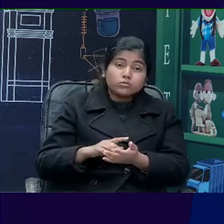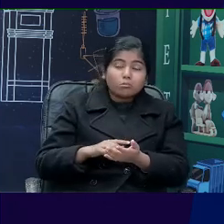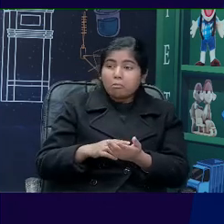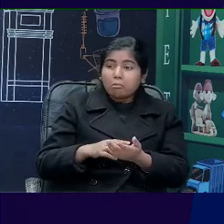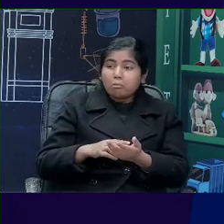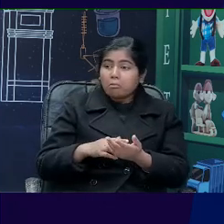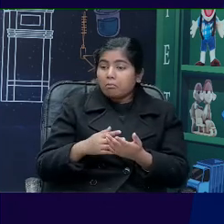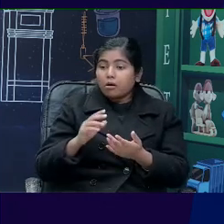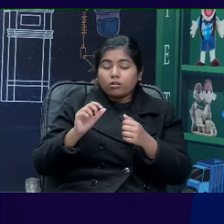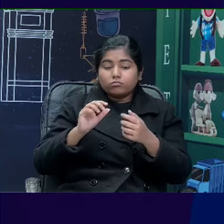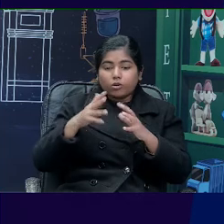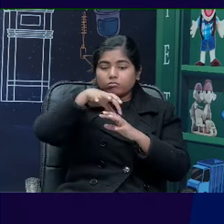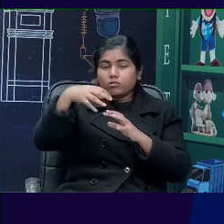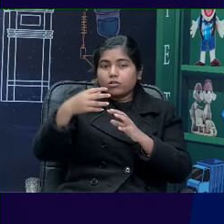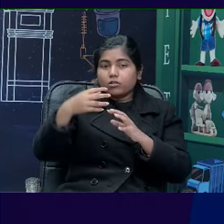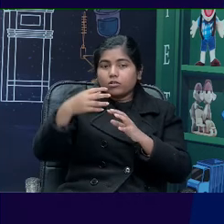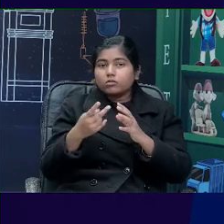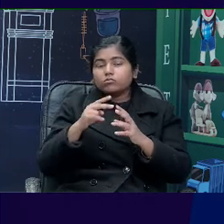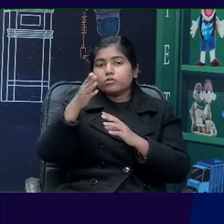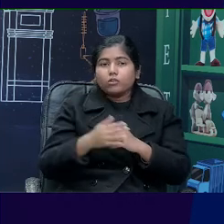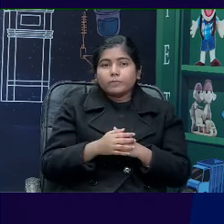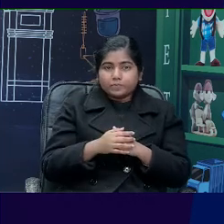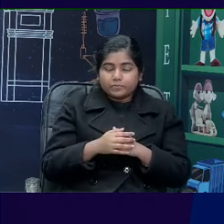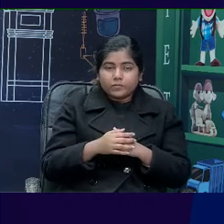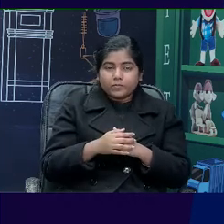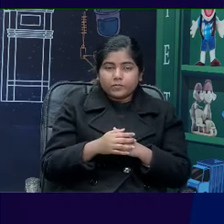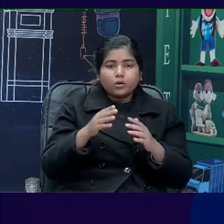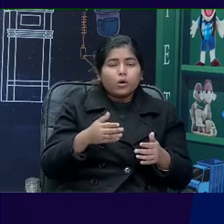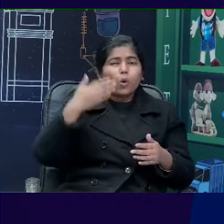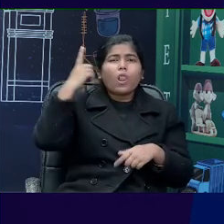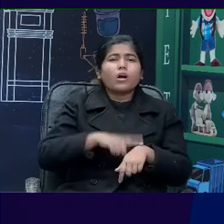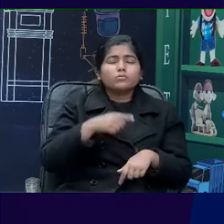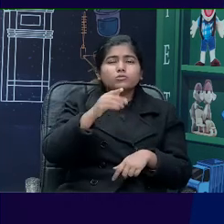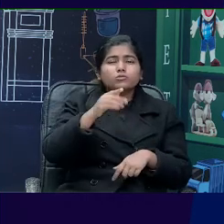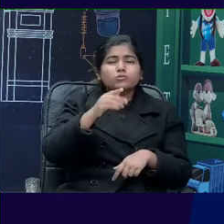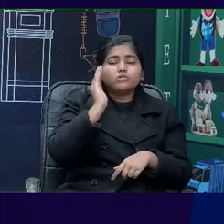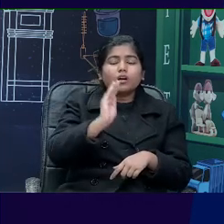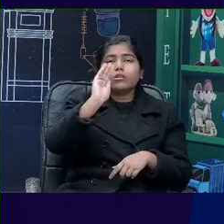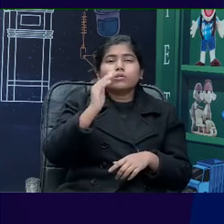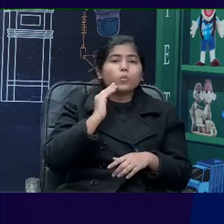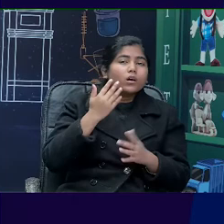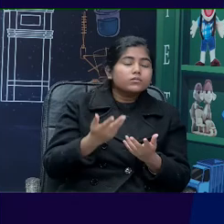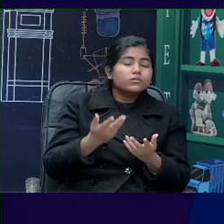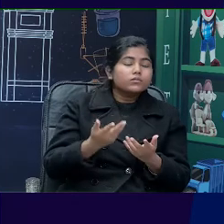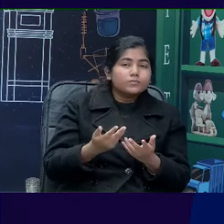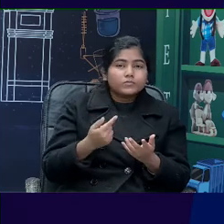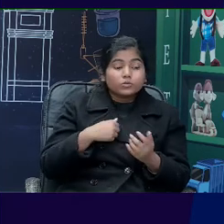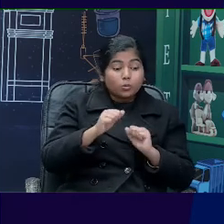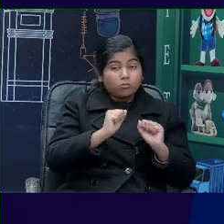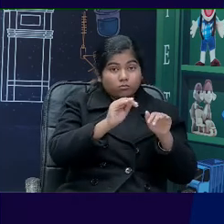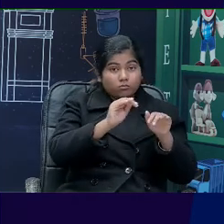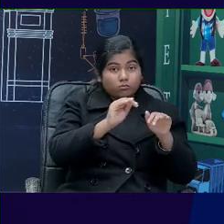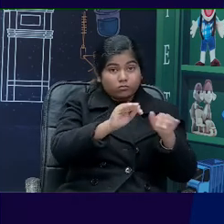recollect when was the last time you sang a song? So when learners share experiences from their own